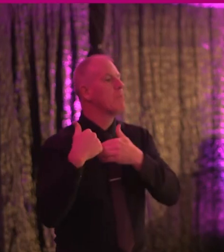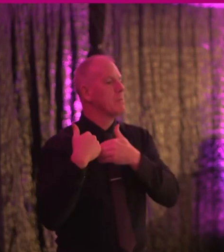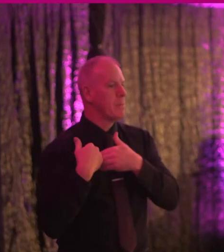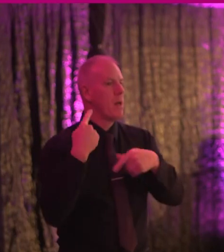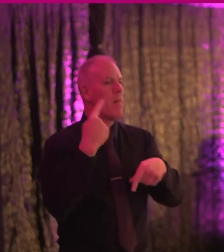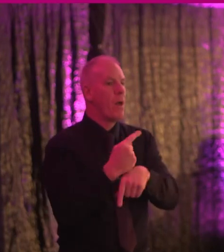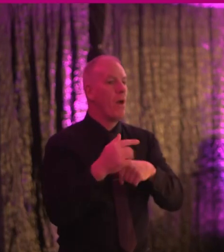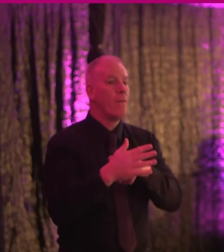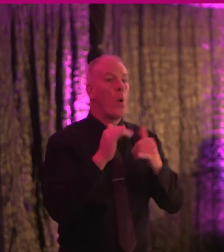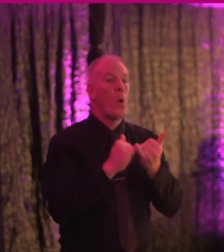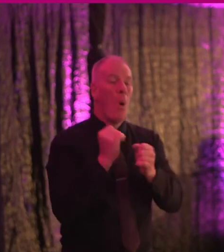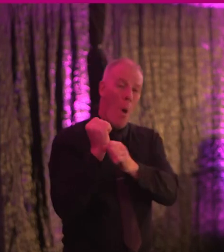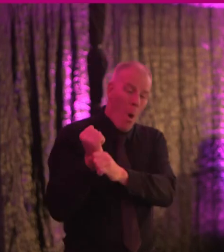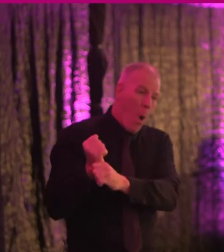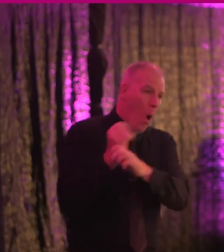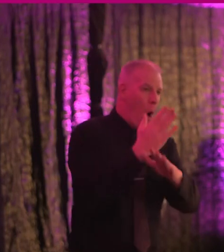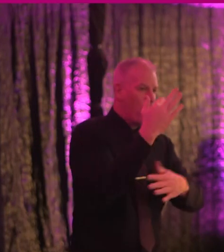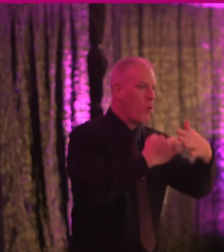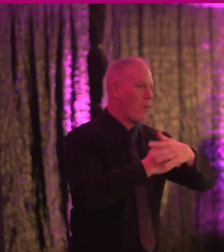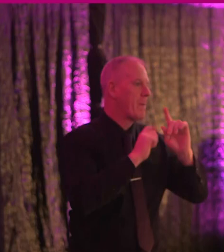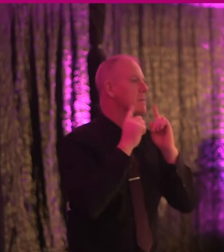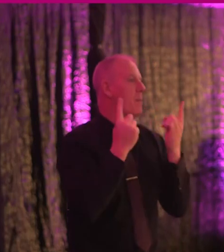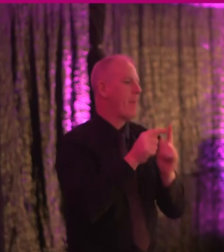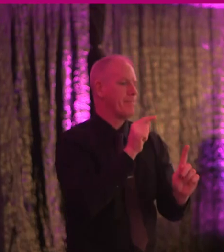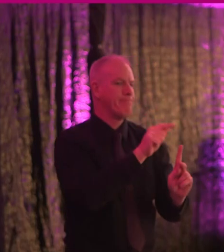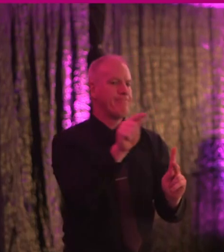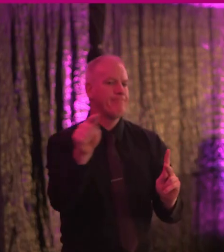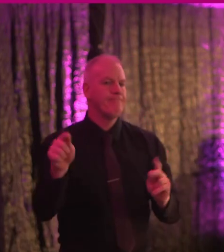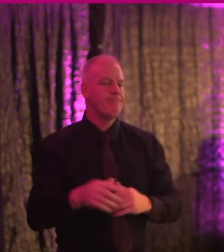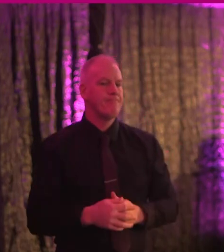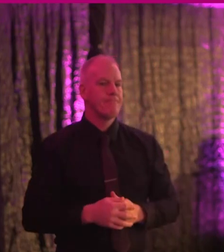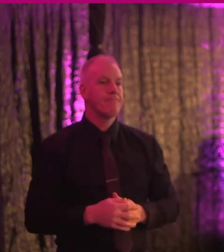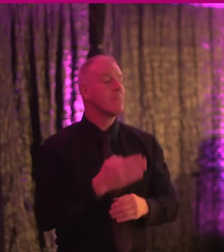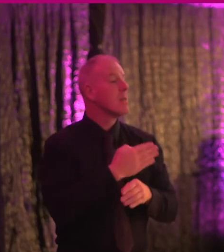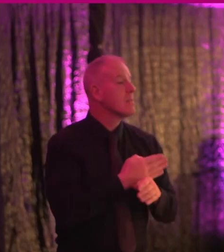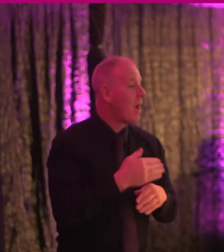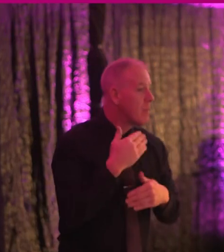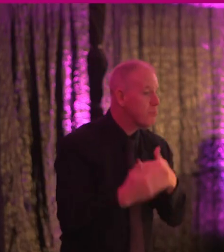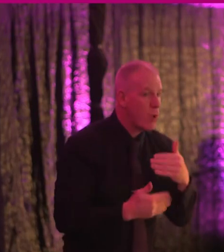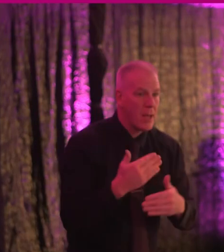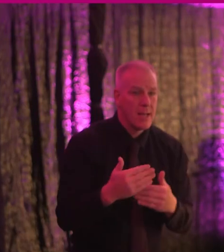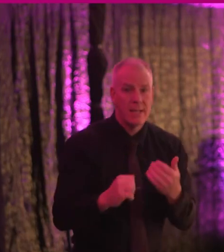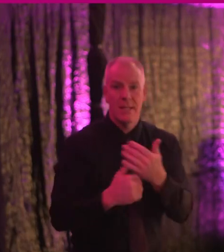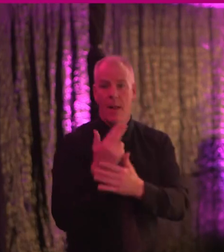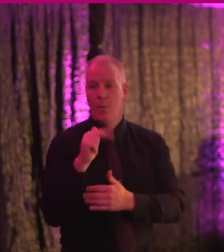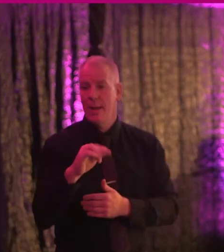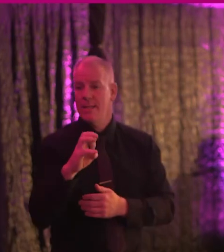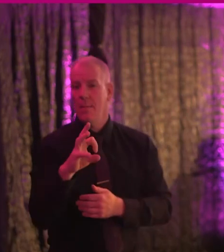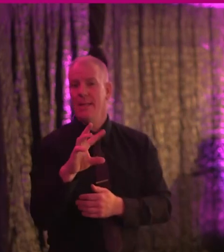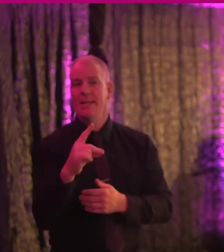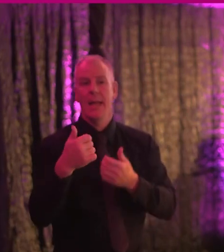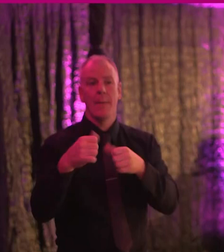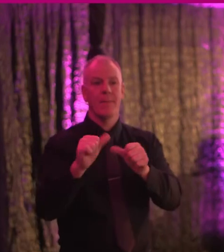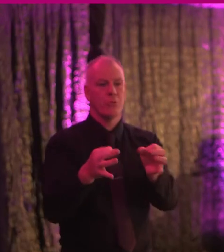of all government departments. We have started the process to develop a UNCRPD implementation